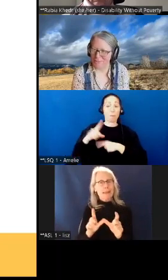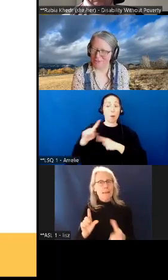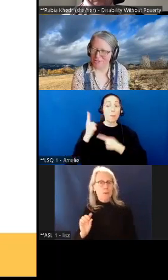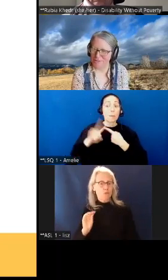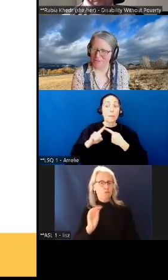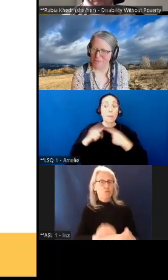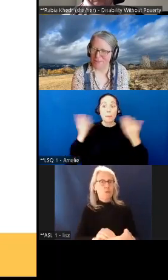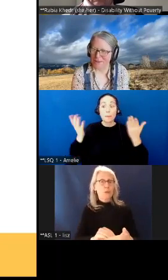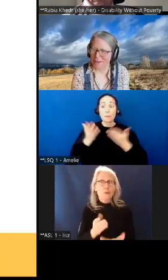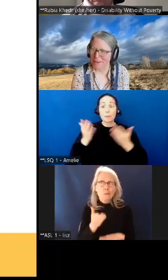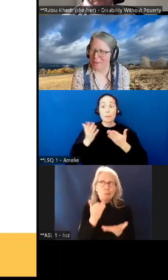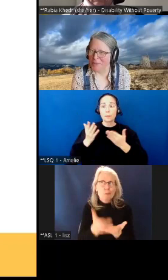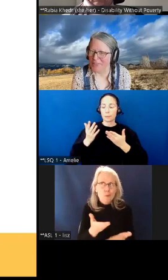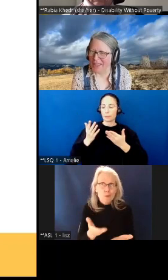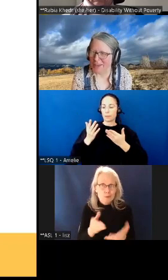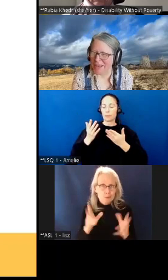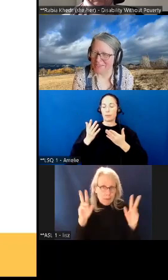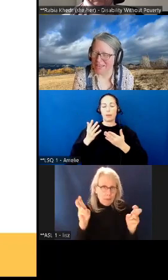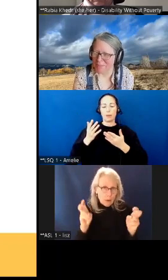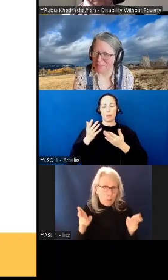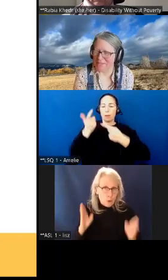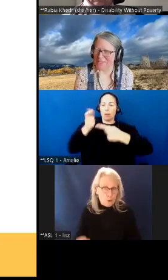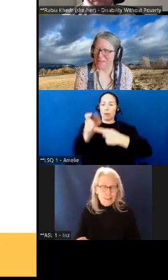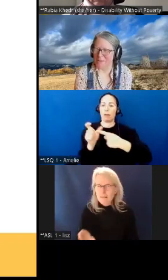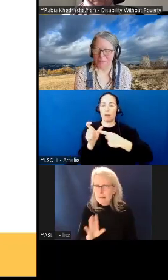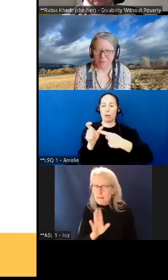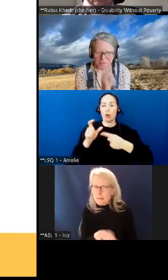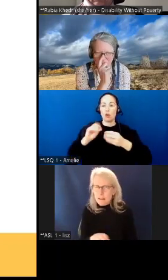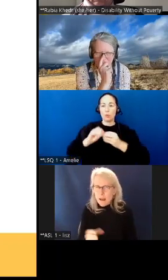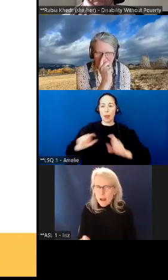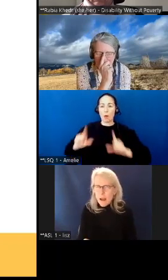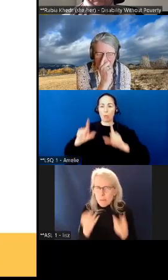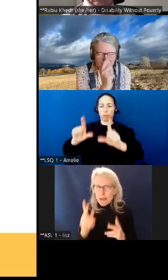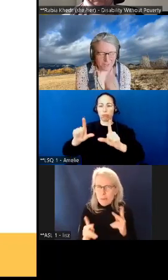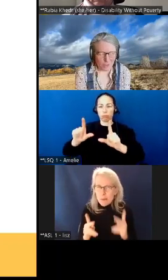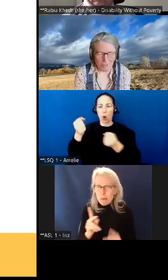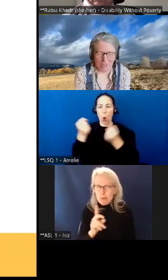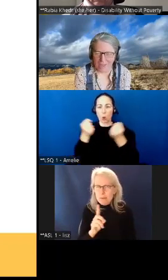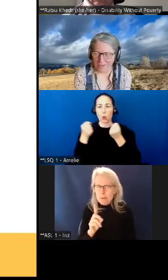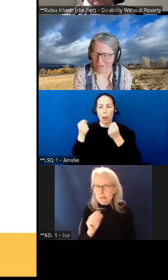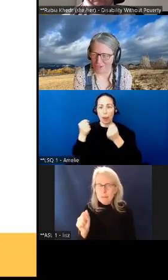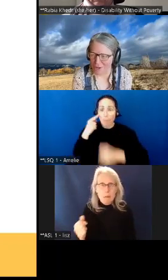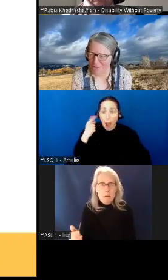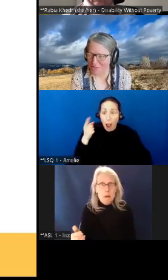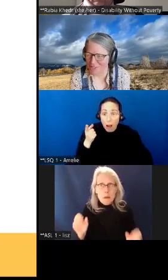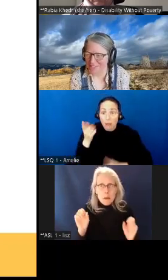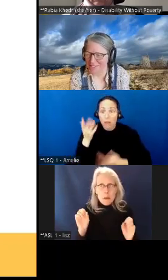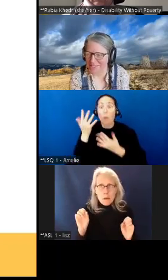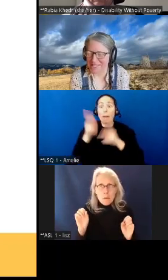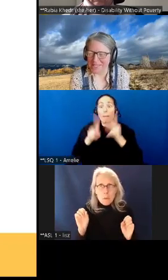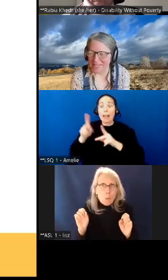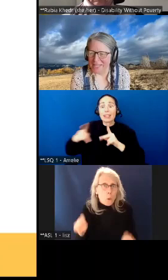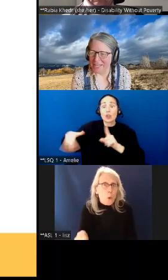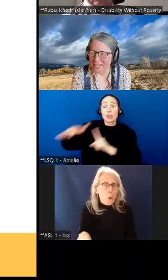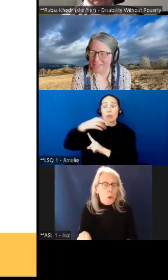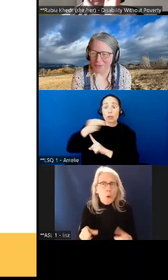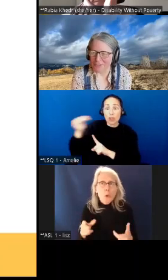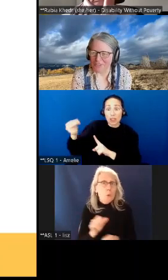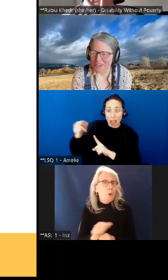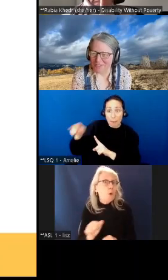that you're a real person or something well think about it how many disabled people that could do many jobs for the city